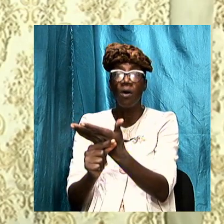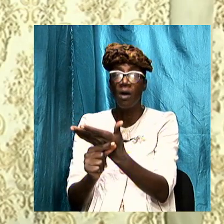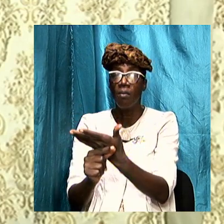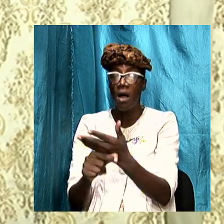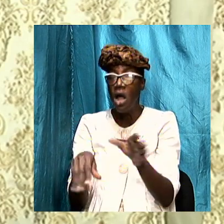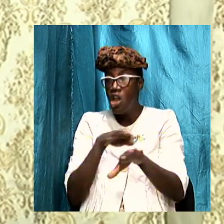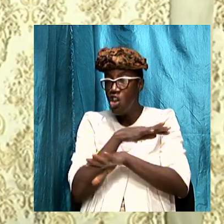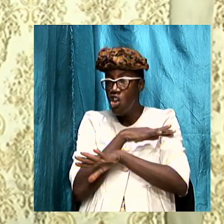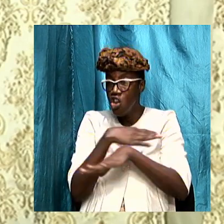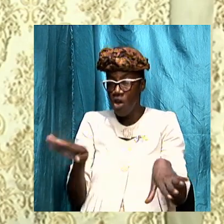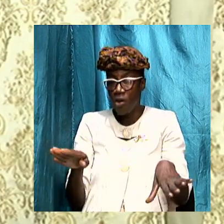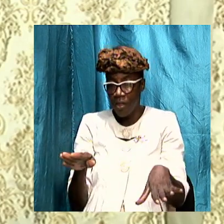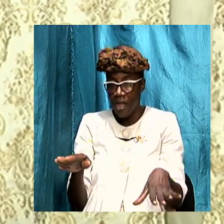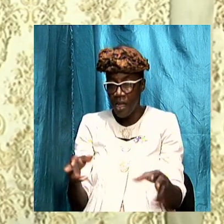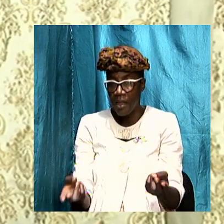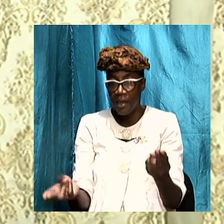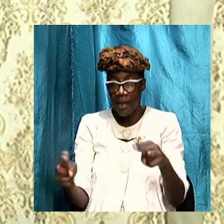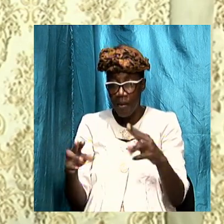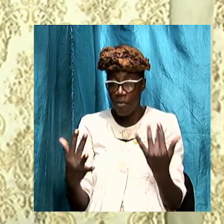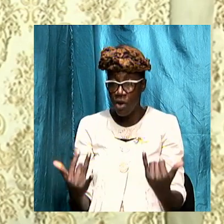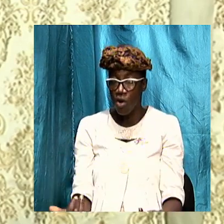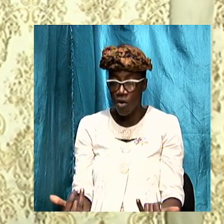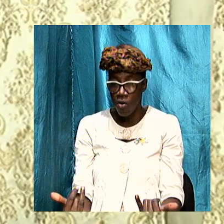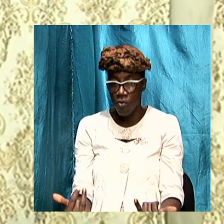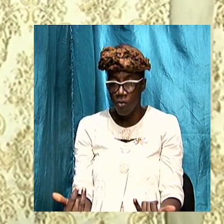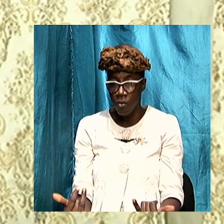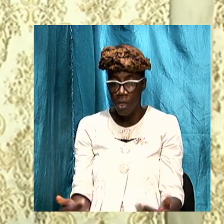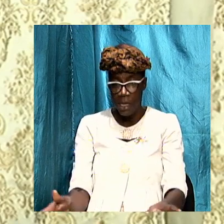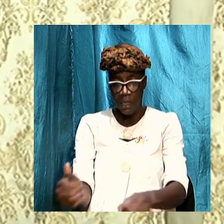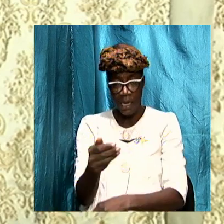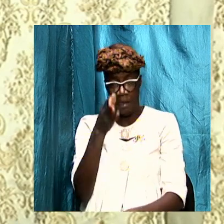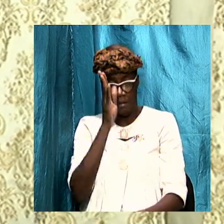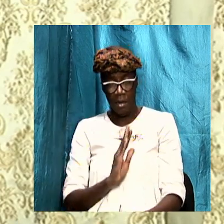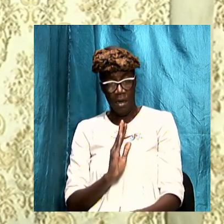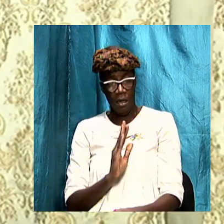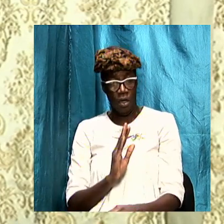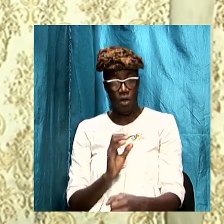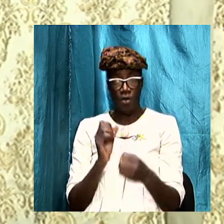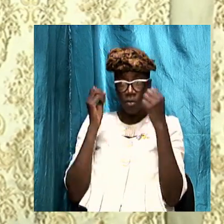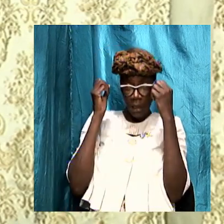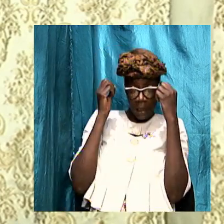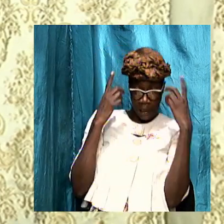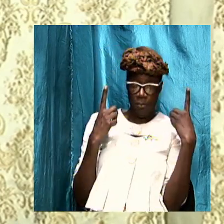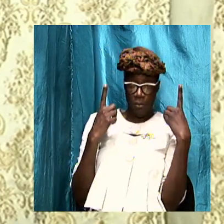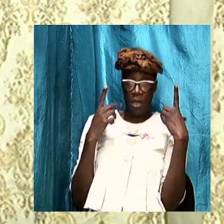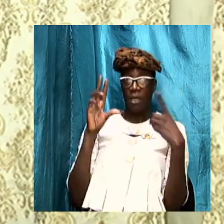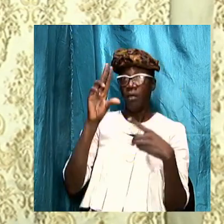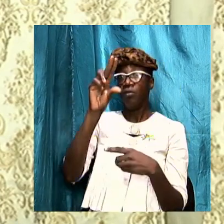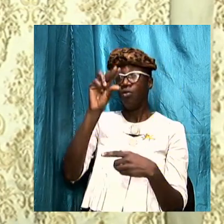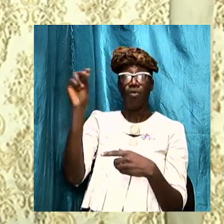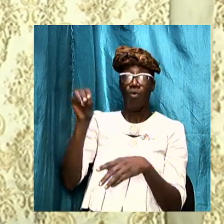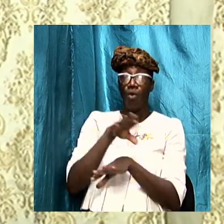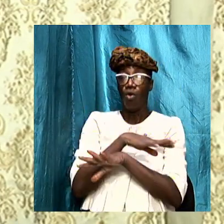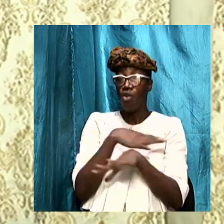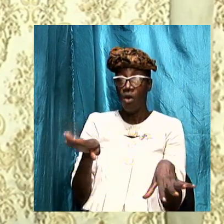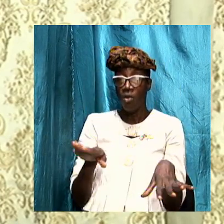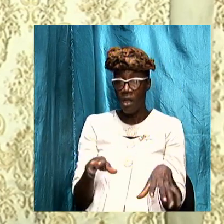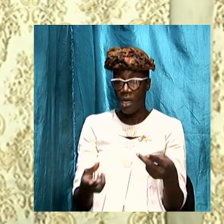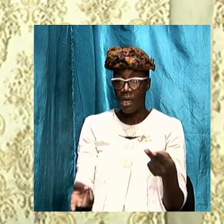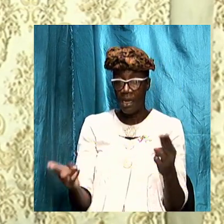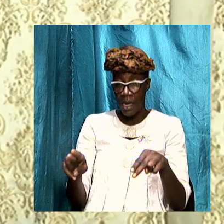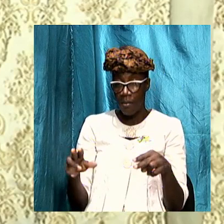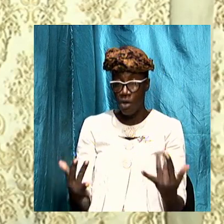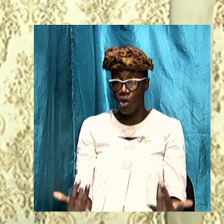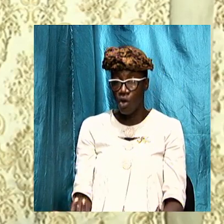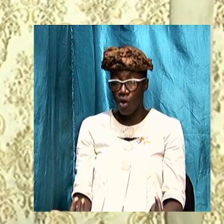that's happening now caught God off guard brothers and sisters nothing that is happening